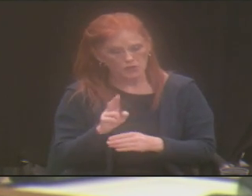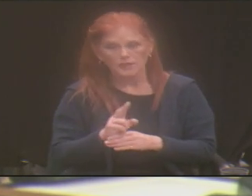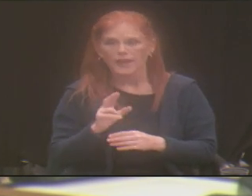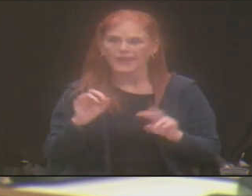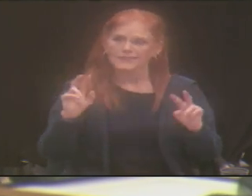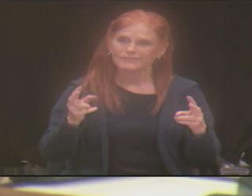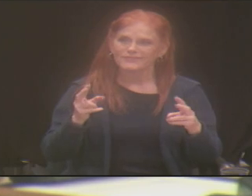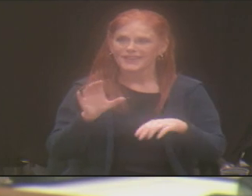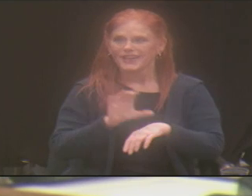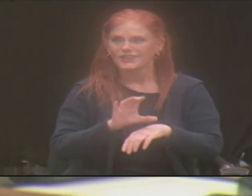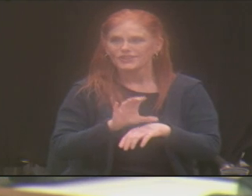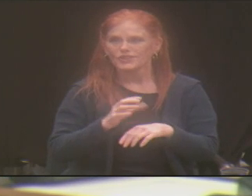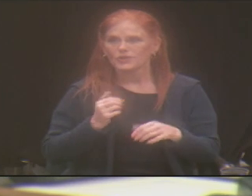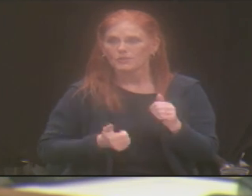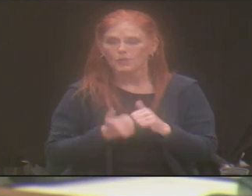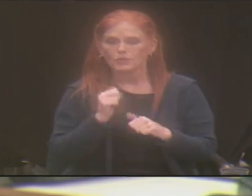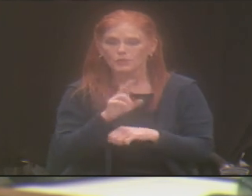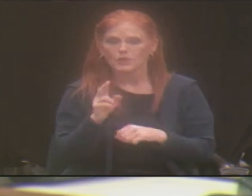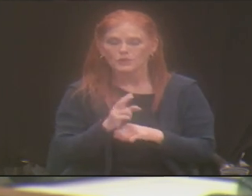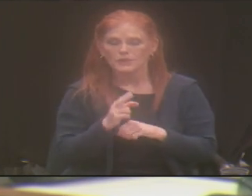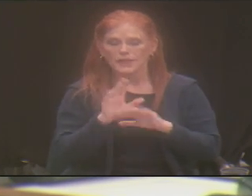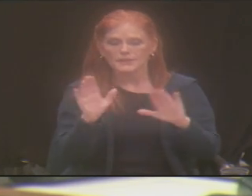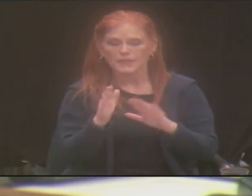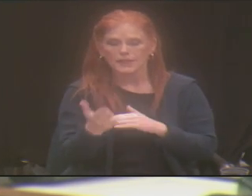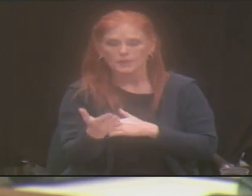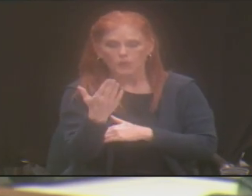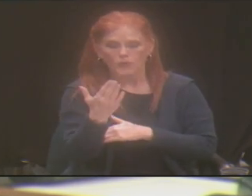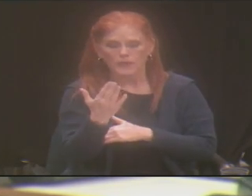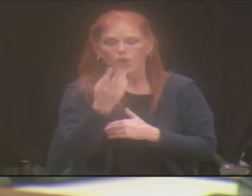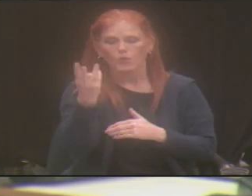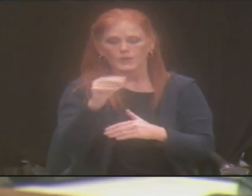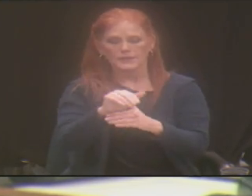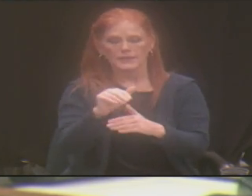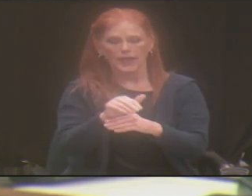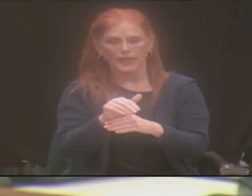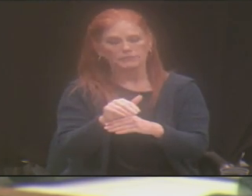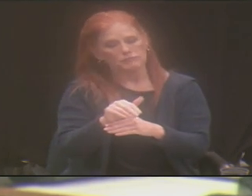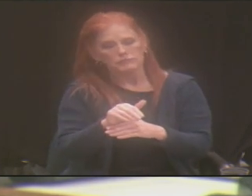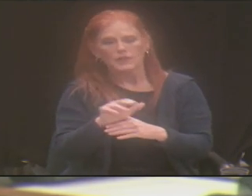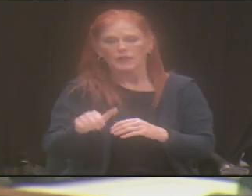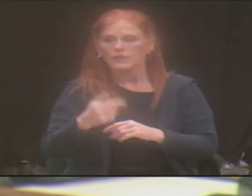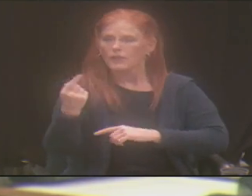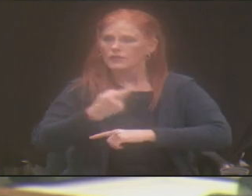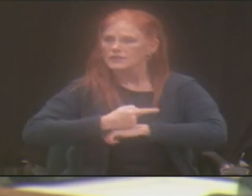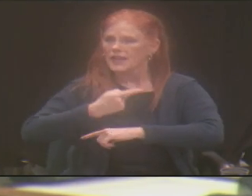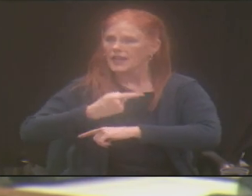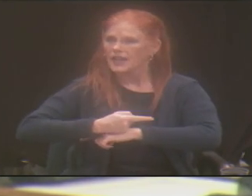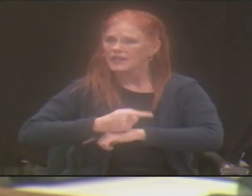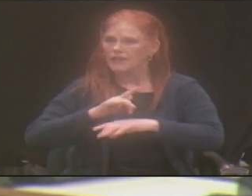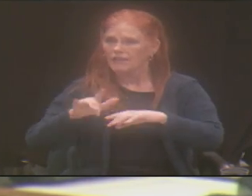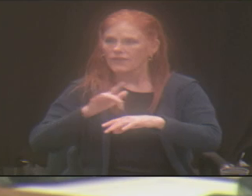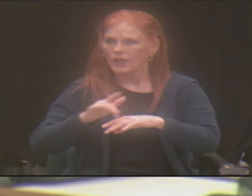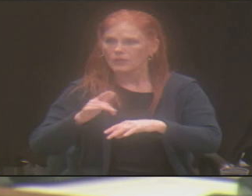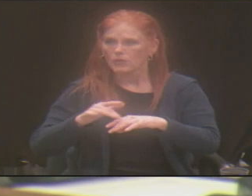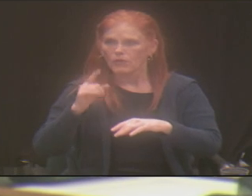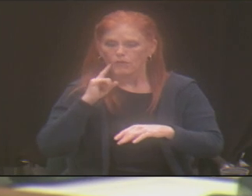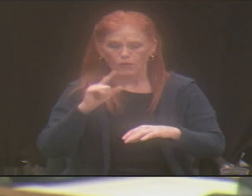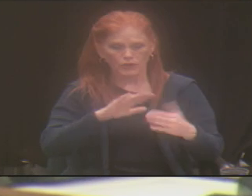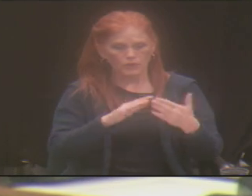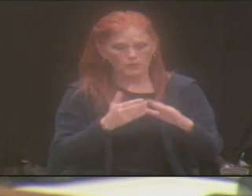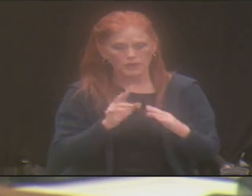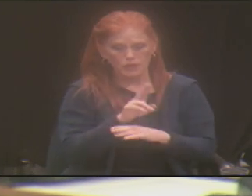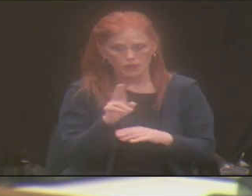we're primarily using it Sunday morning and Wednesday evening. But that means the other days is open to the communities.